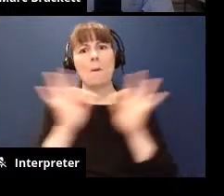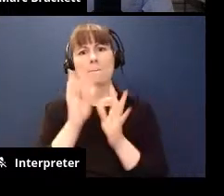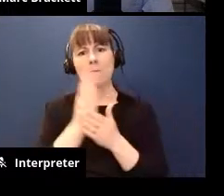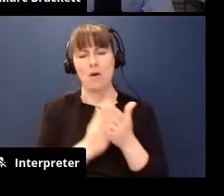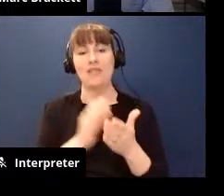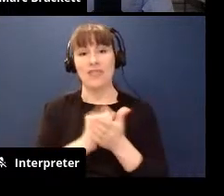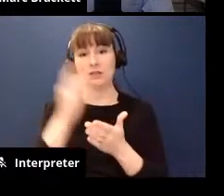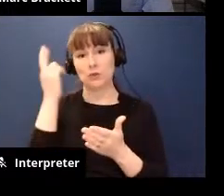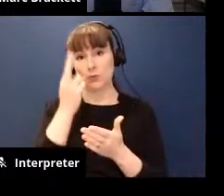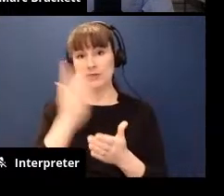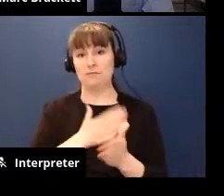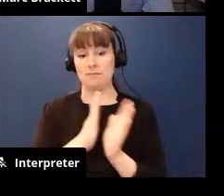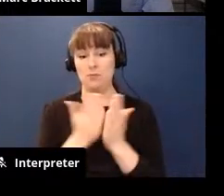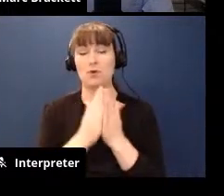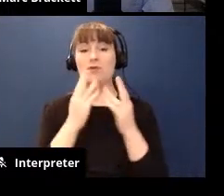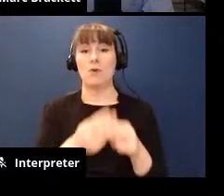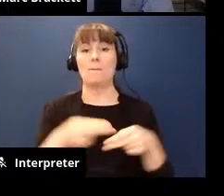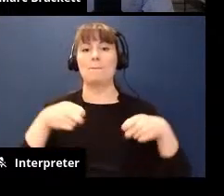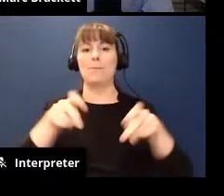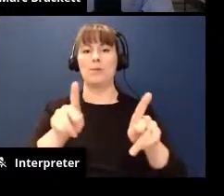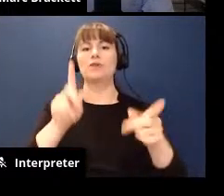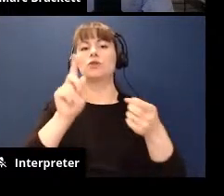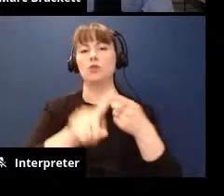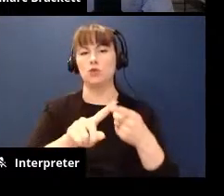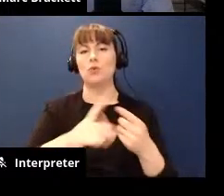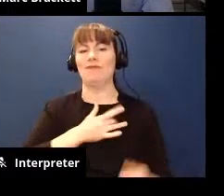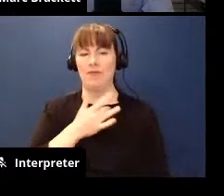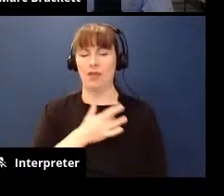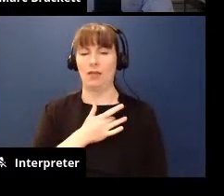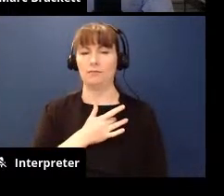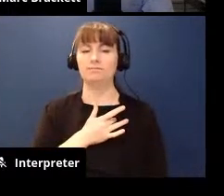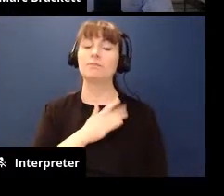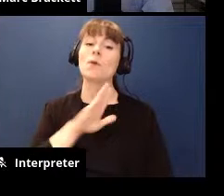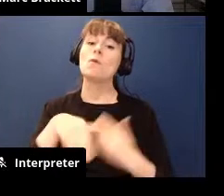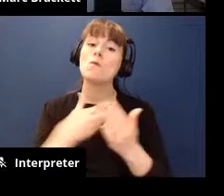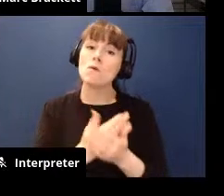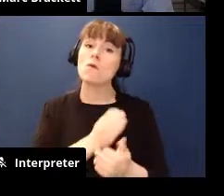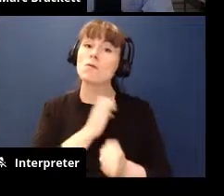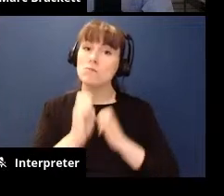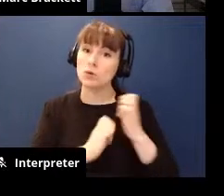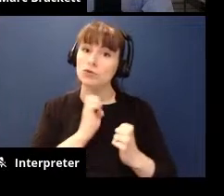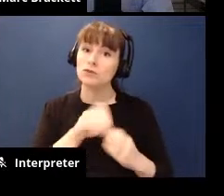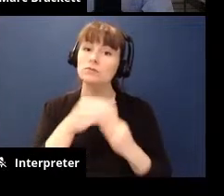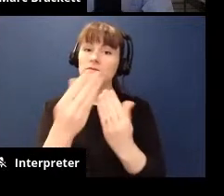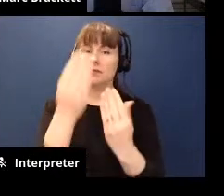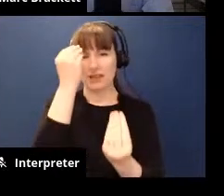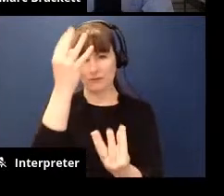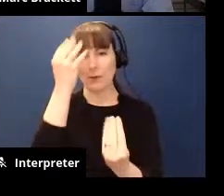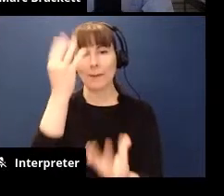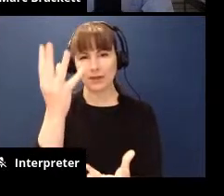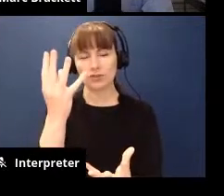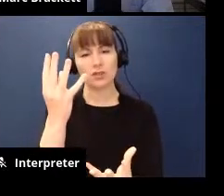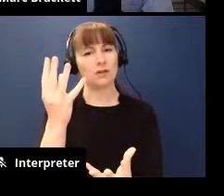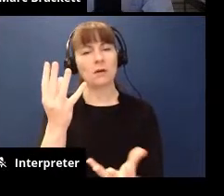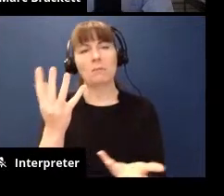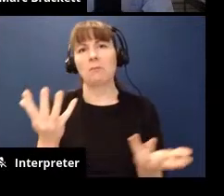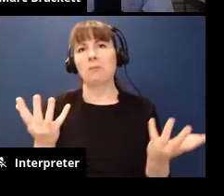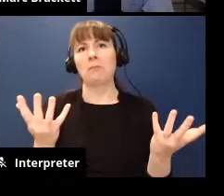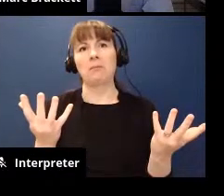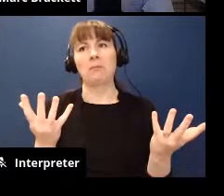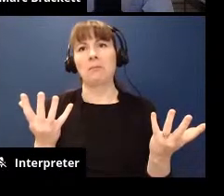book is called permission to feel is that all emotions are information there's no such thing